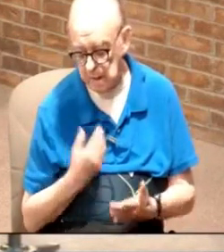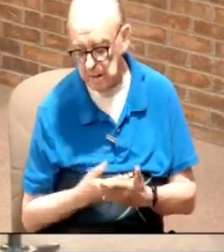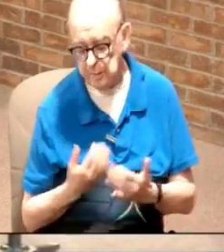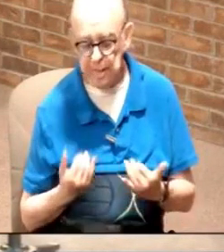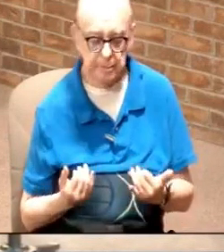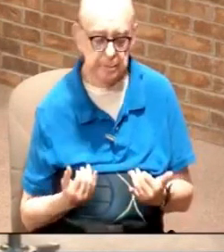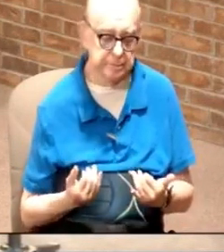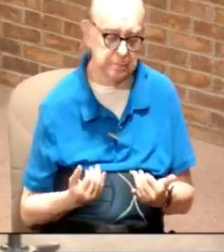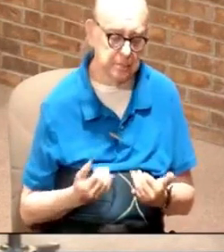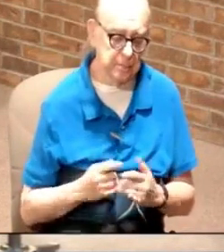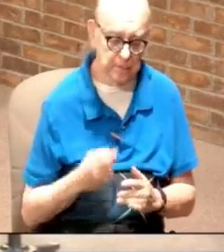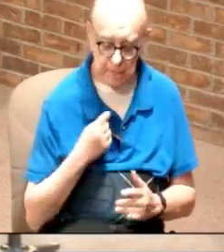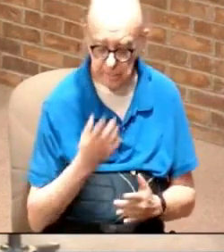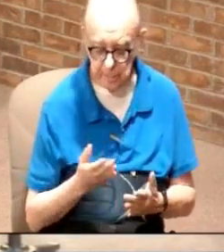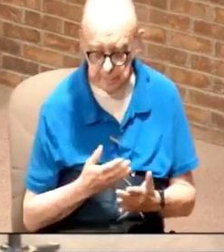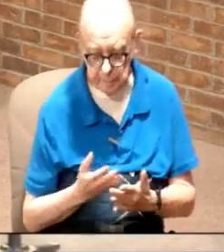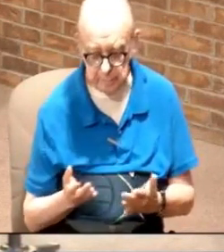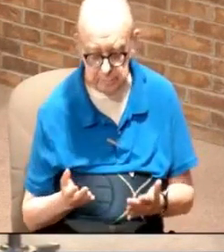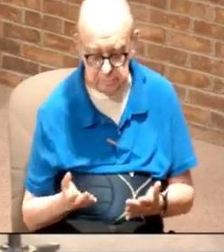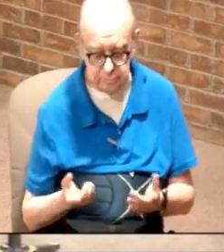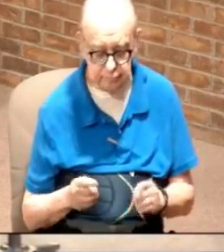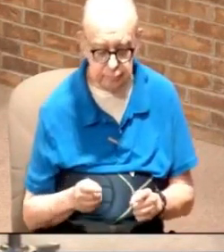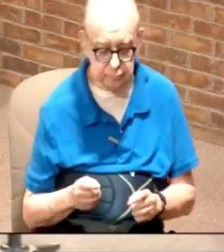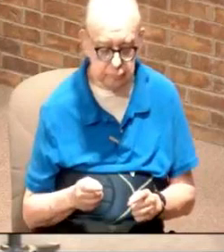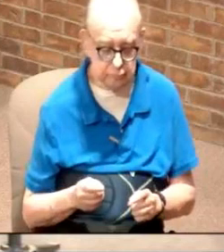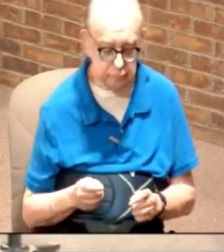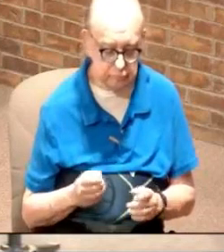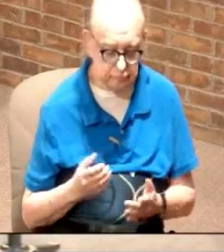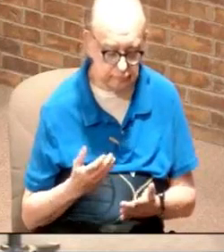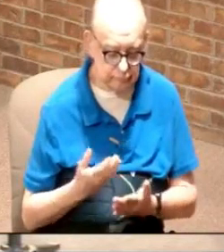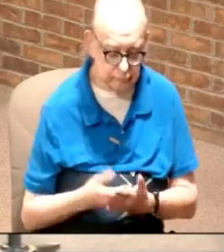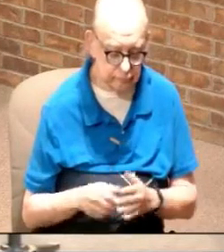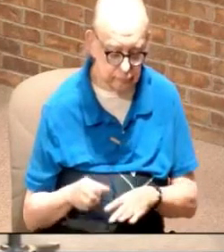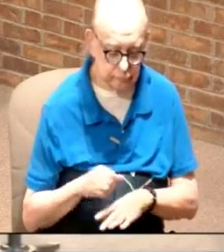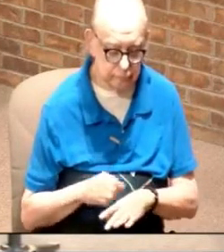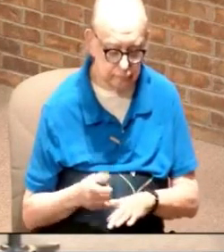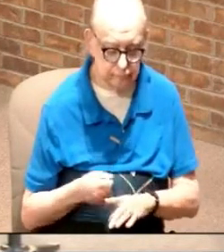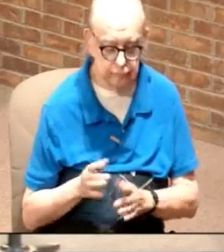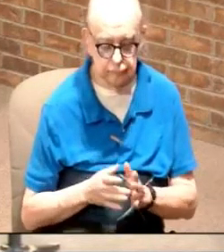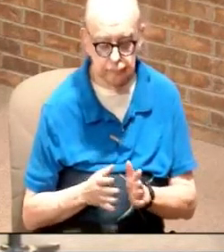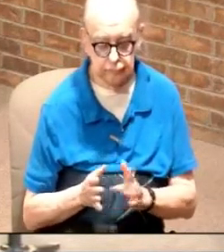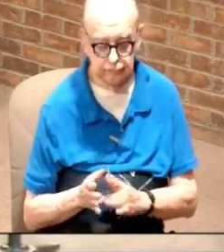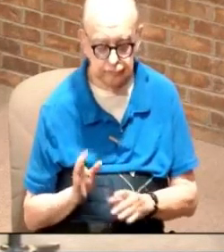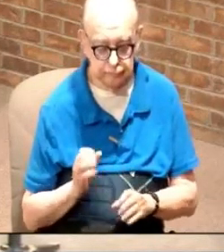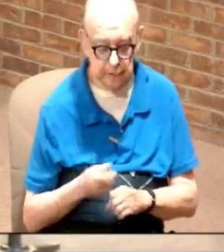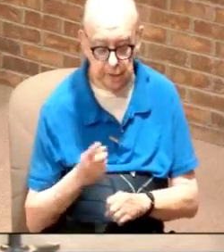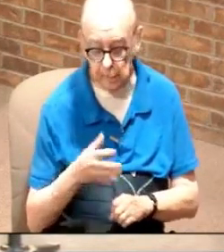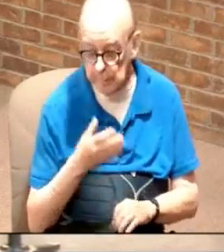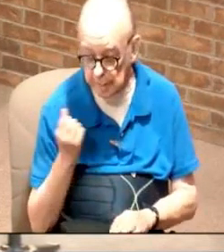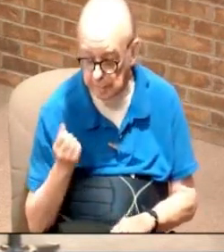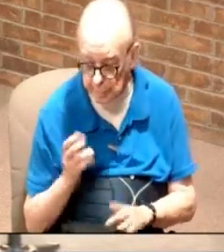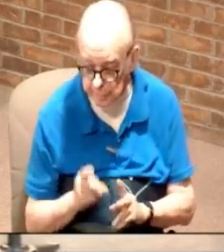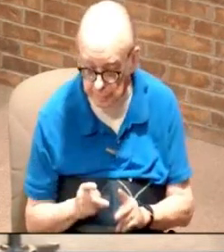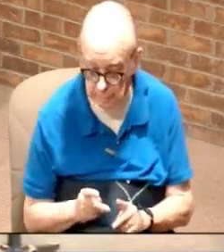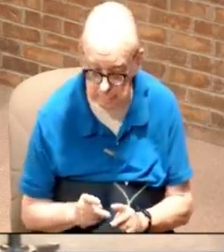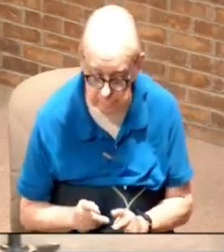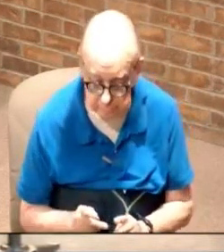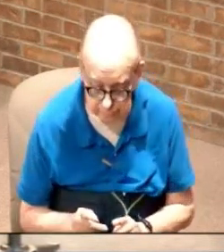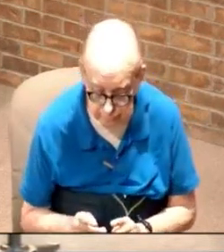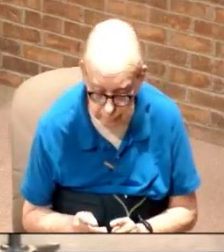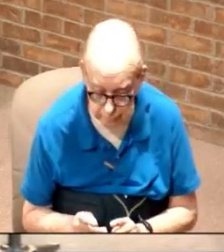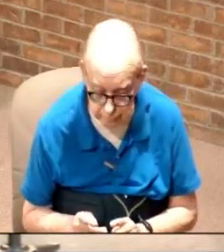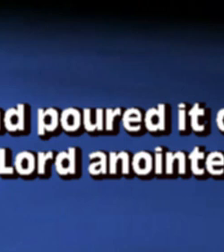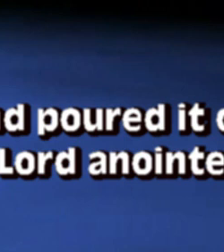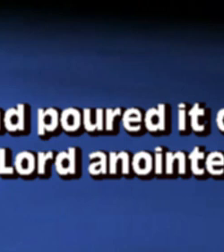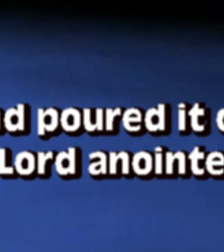right now but let me say this to you when you get the anointing from Jesus it will make you better first